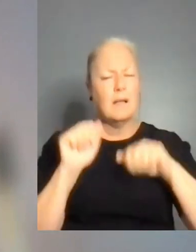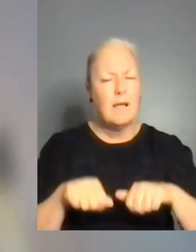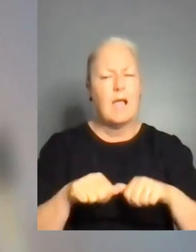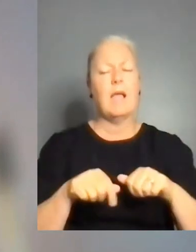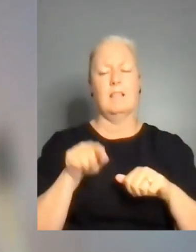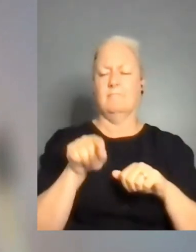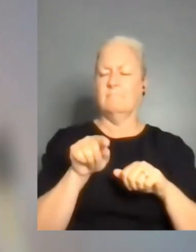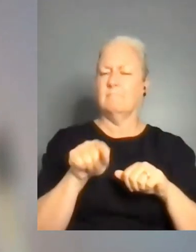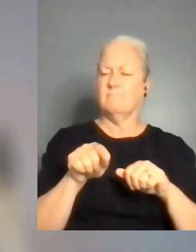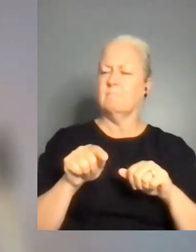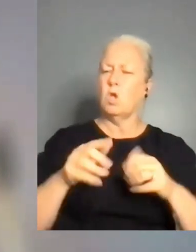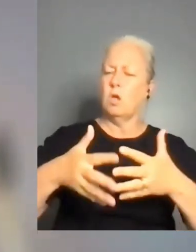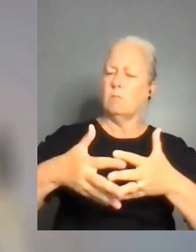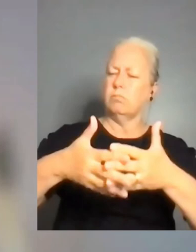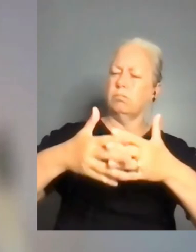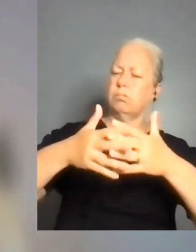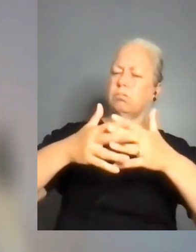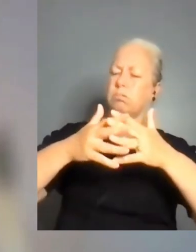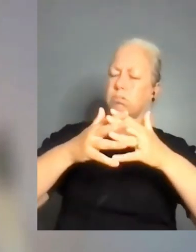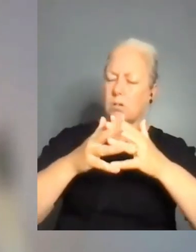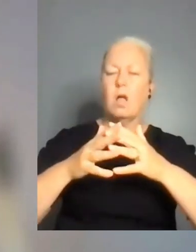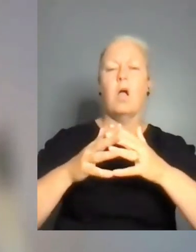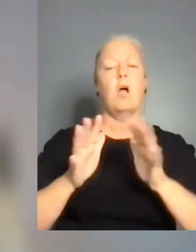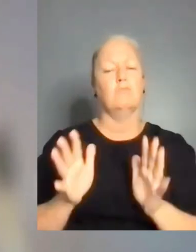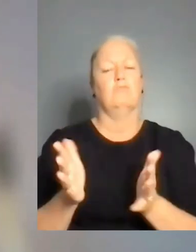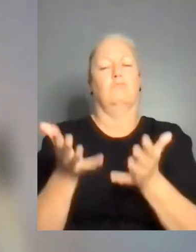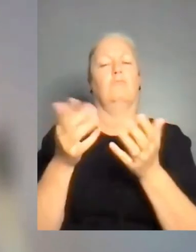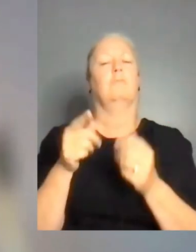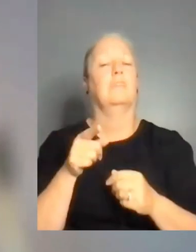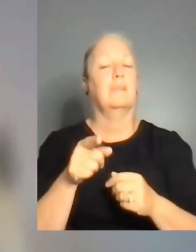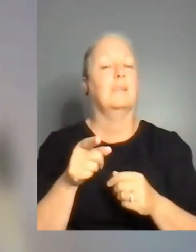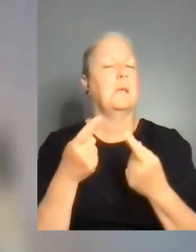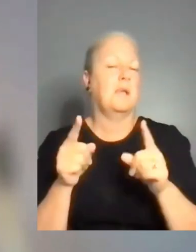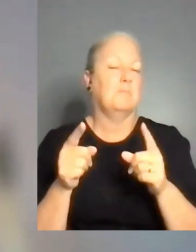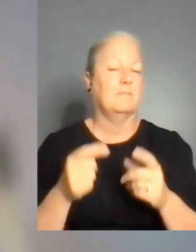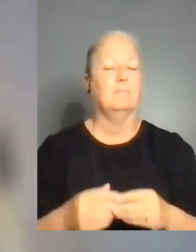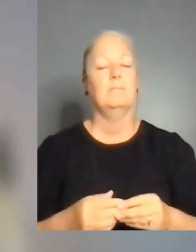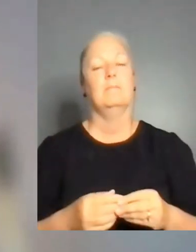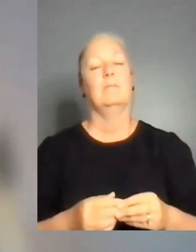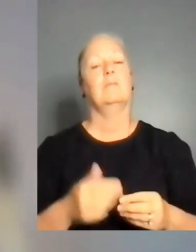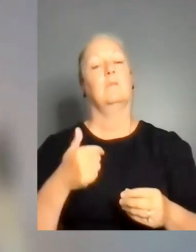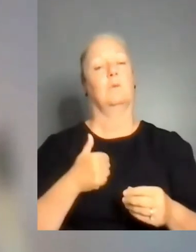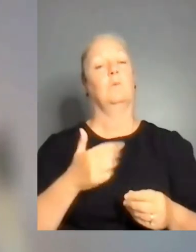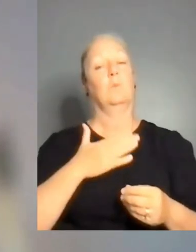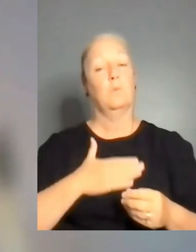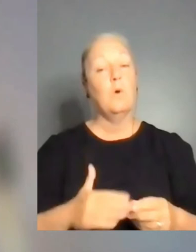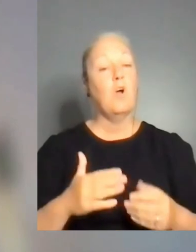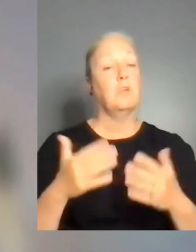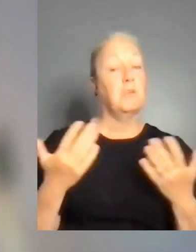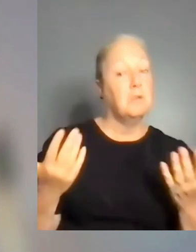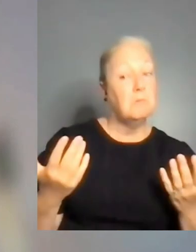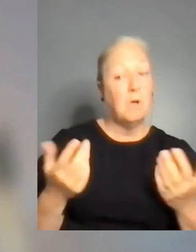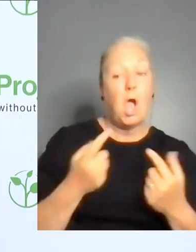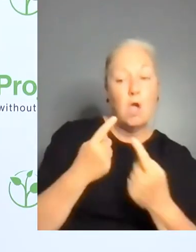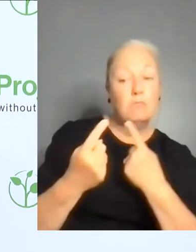support that? So that's one of the questions that we will try to answer together if you are interested as a partner.